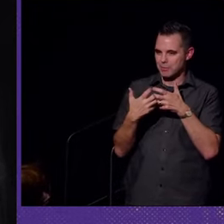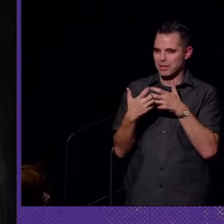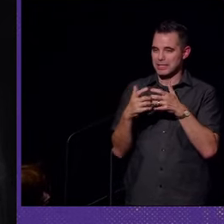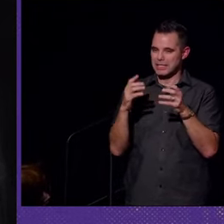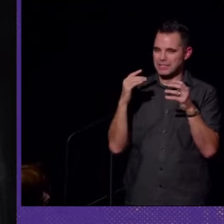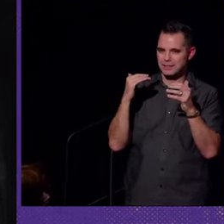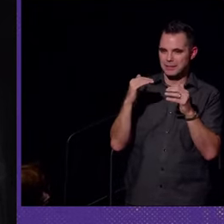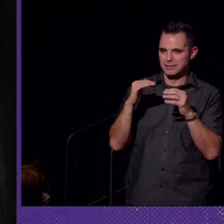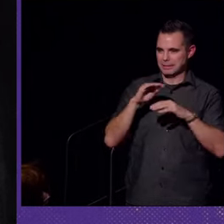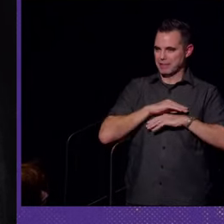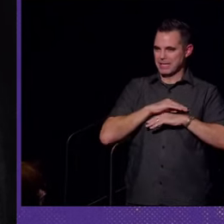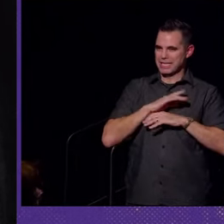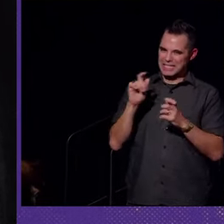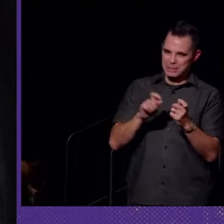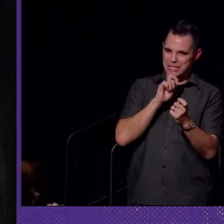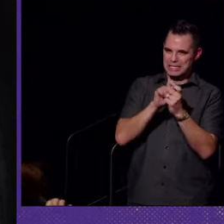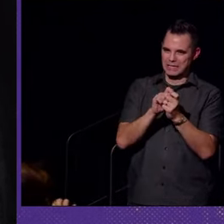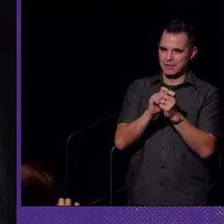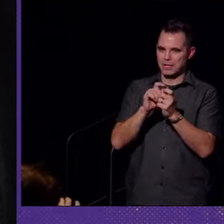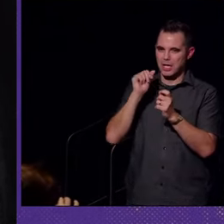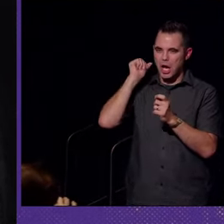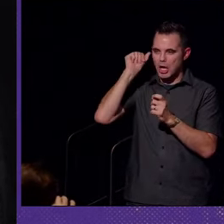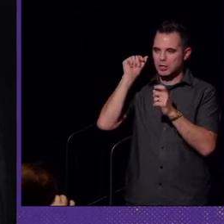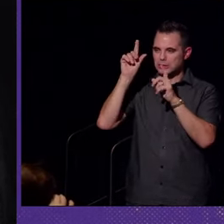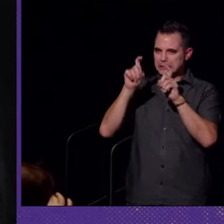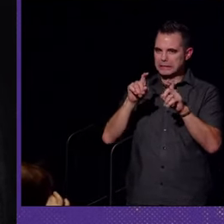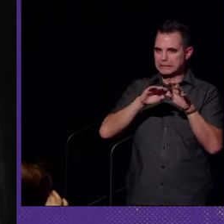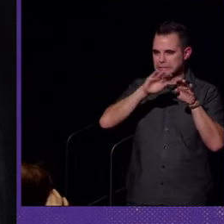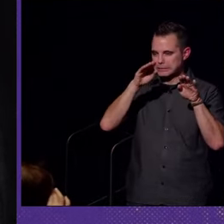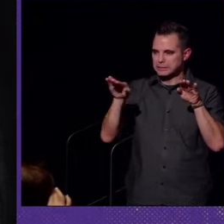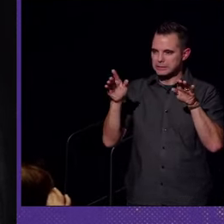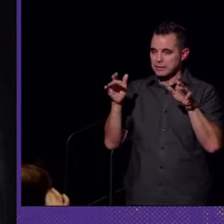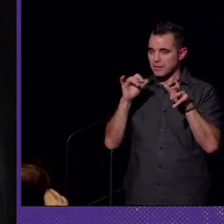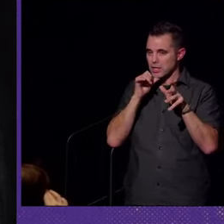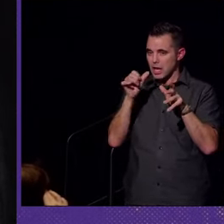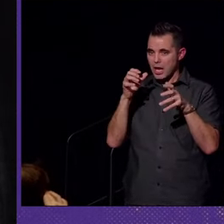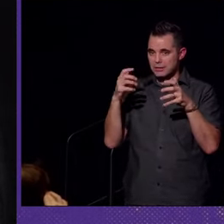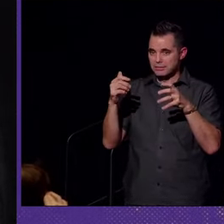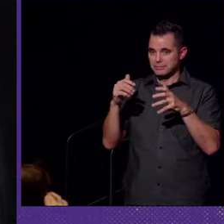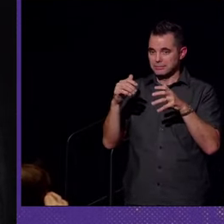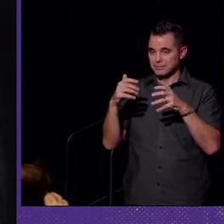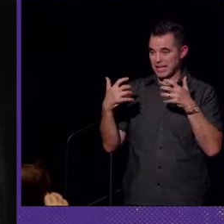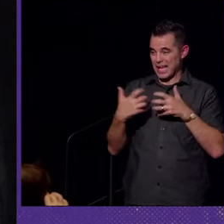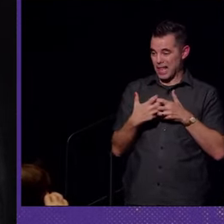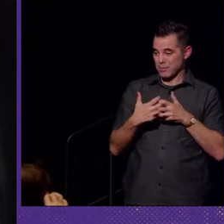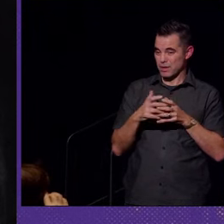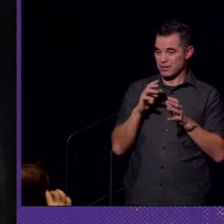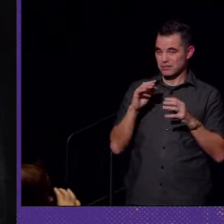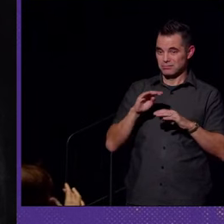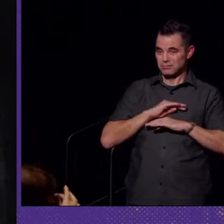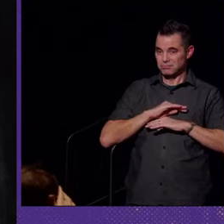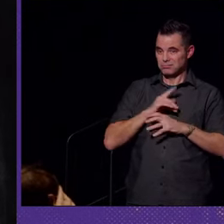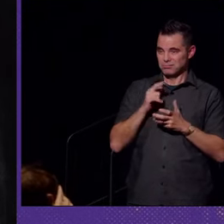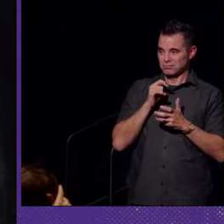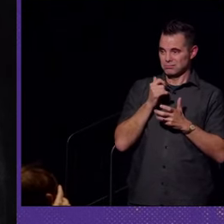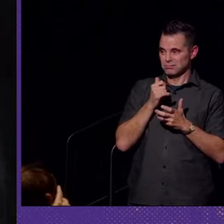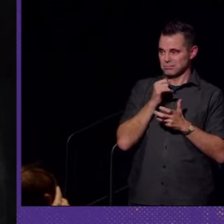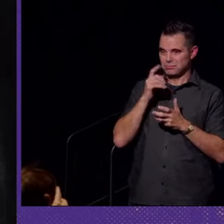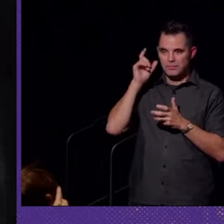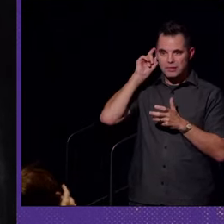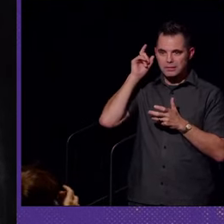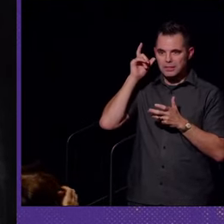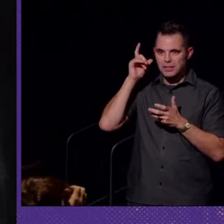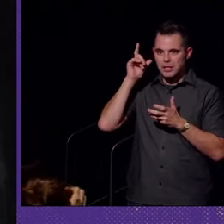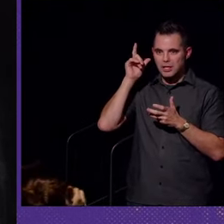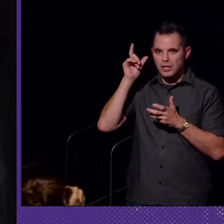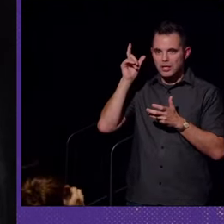meet an individual's specific audiological needs. If it's not calibrated in that way, it's not a good fit, you can